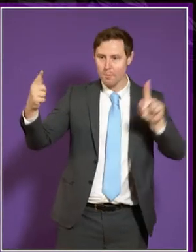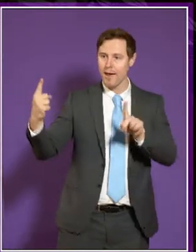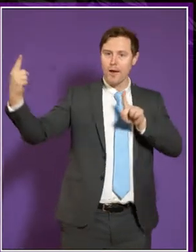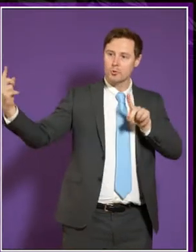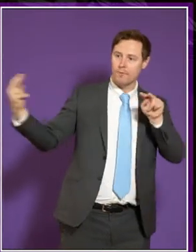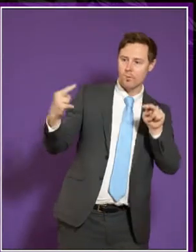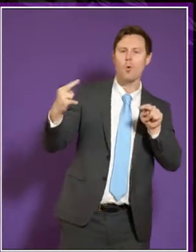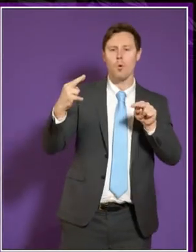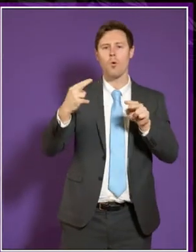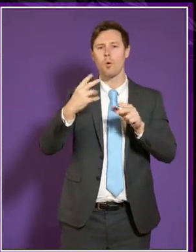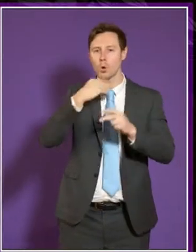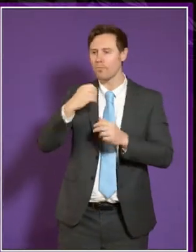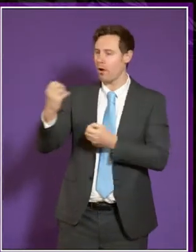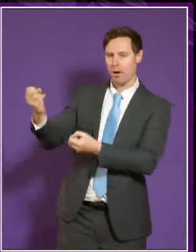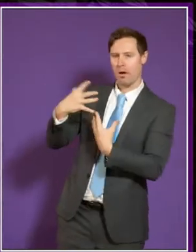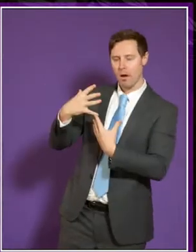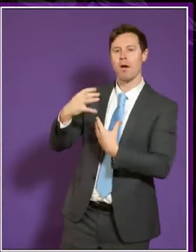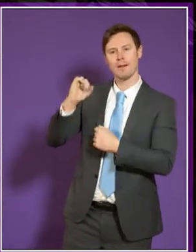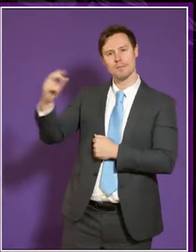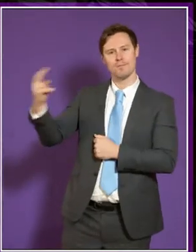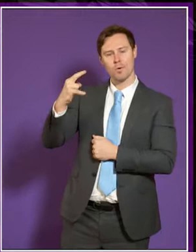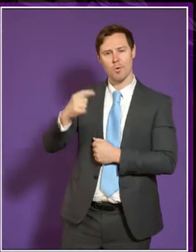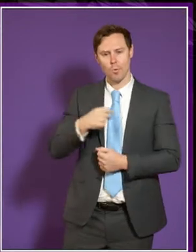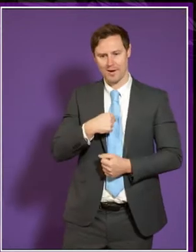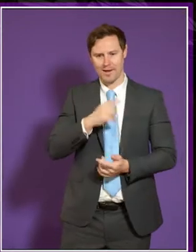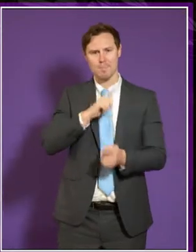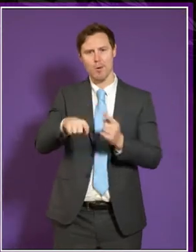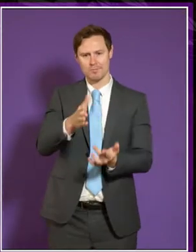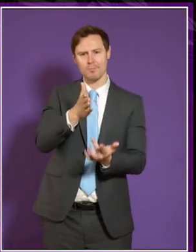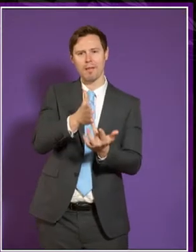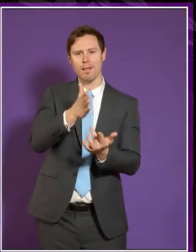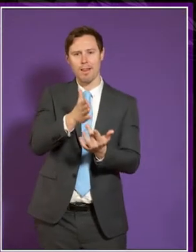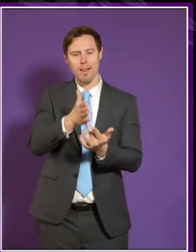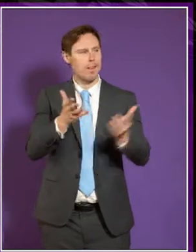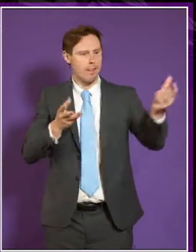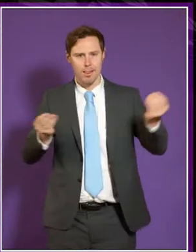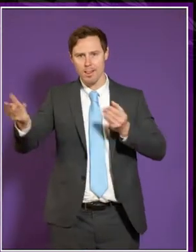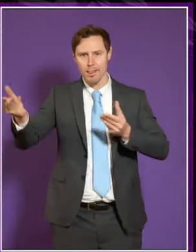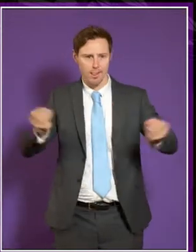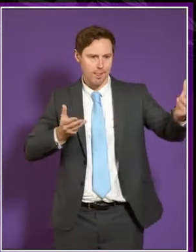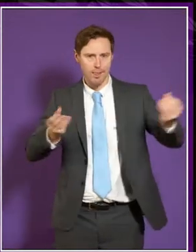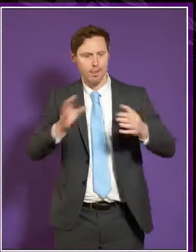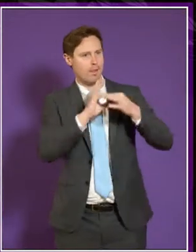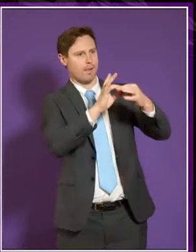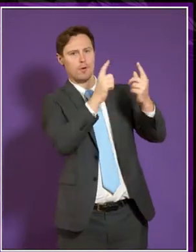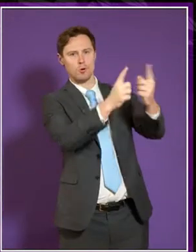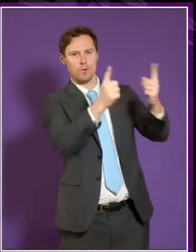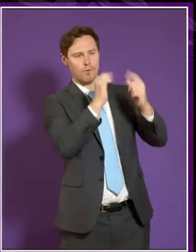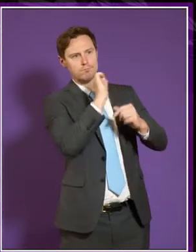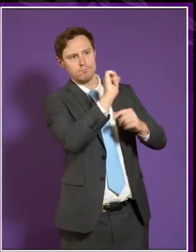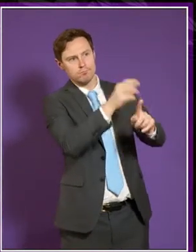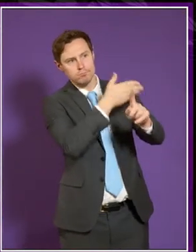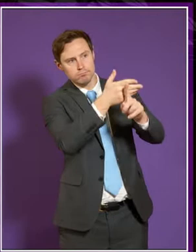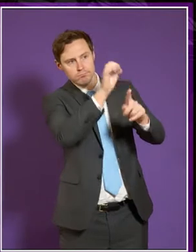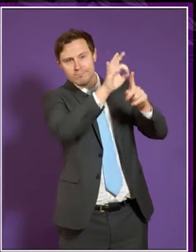is sometimes a useful role. Because we're often very much in the middle of discussions with universities about where they are